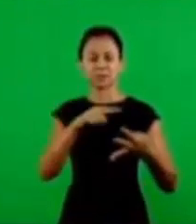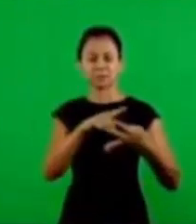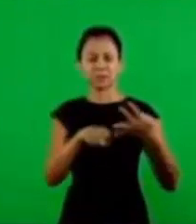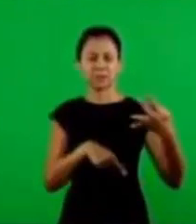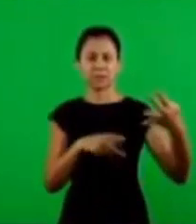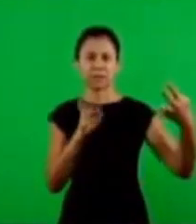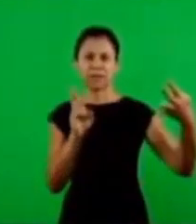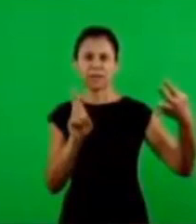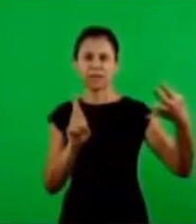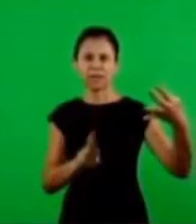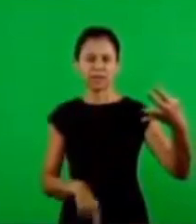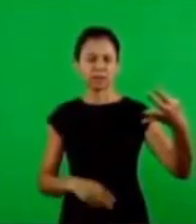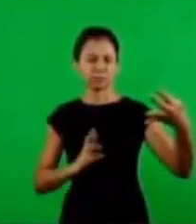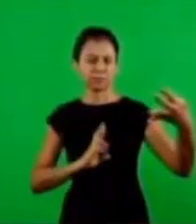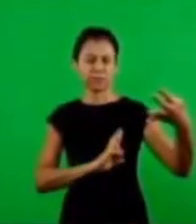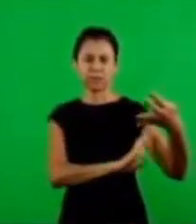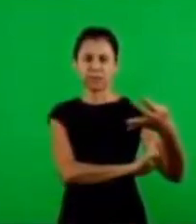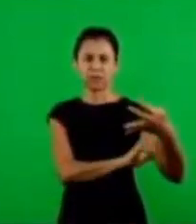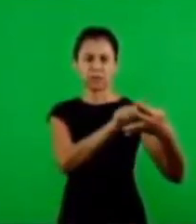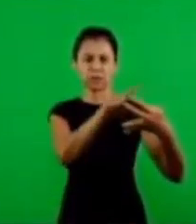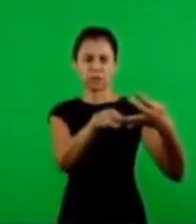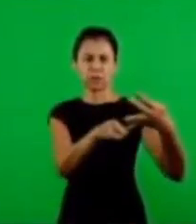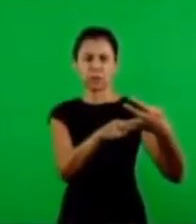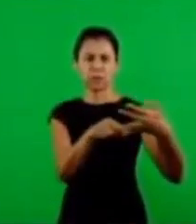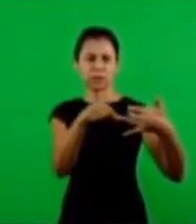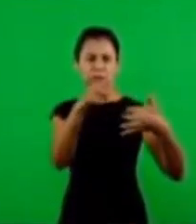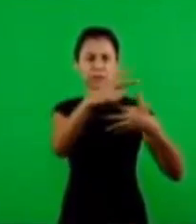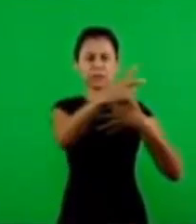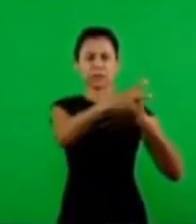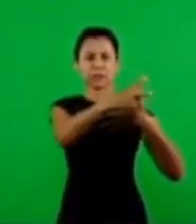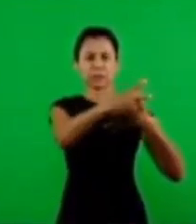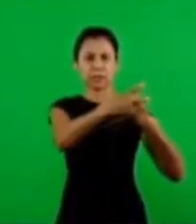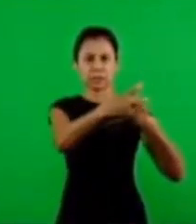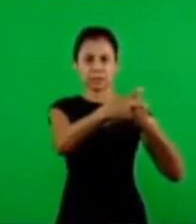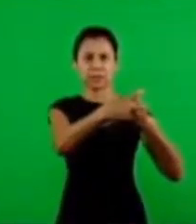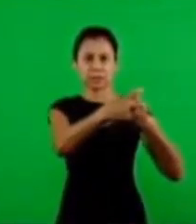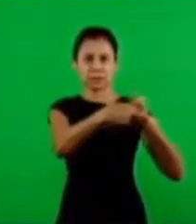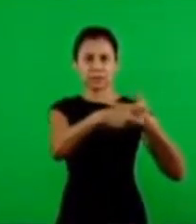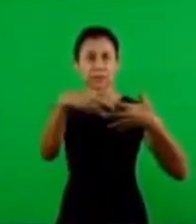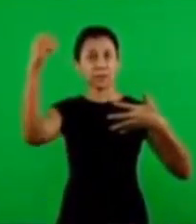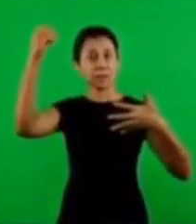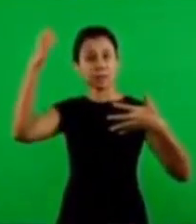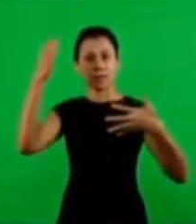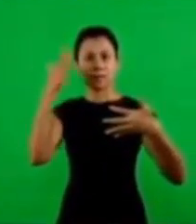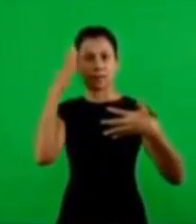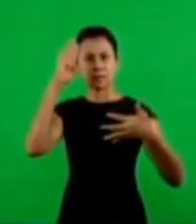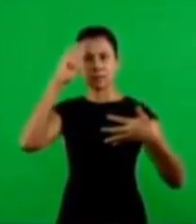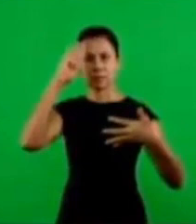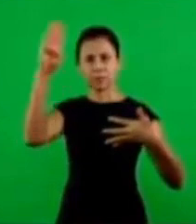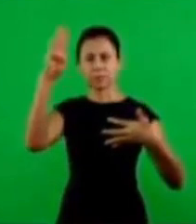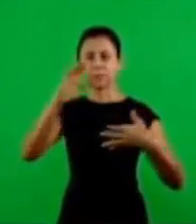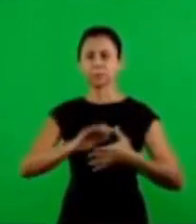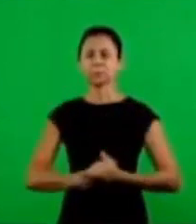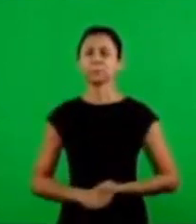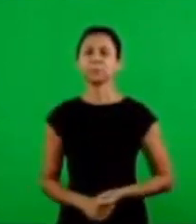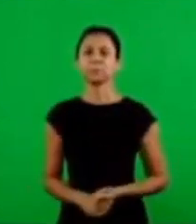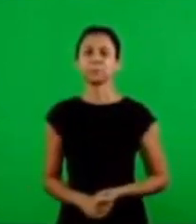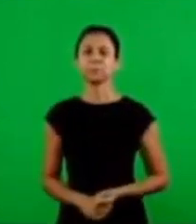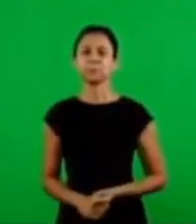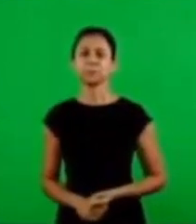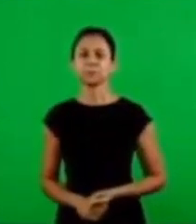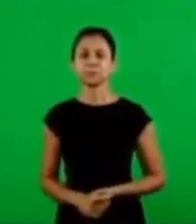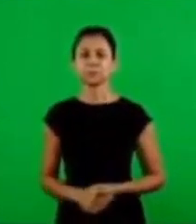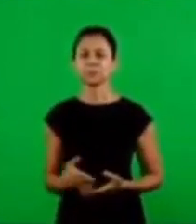will matter to us here. The letter will serve as base, but the revelation will be the fundament of this scripture.